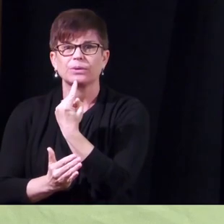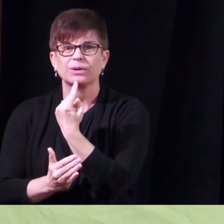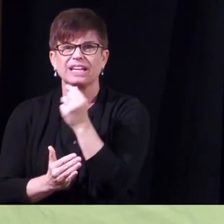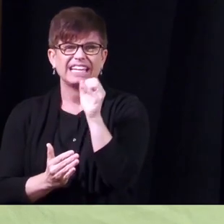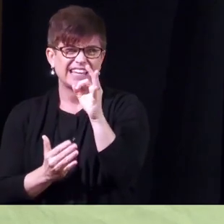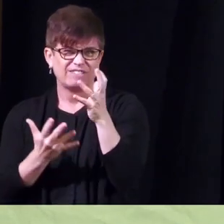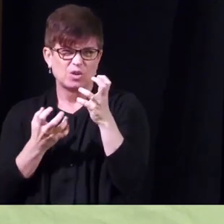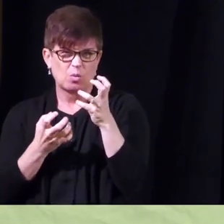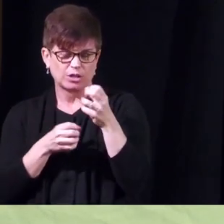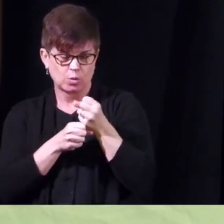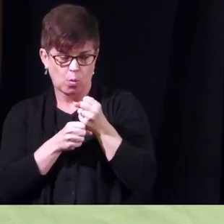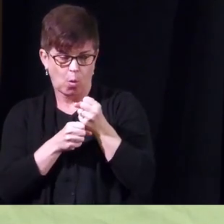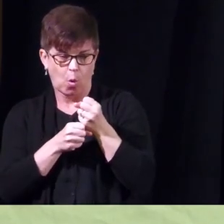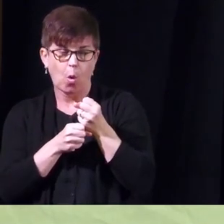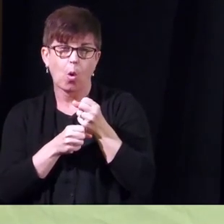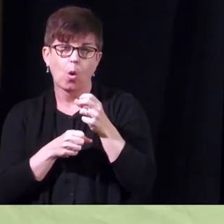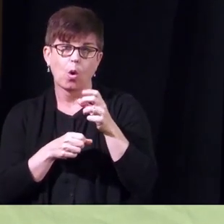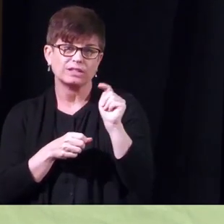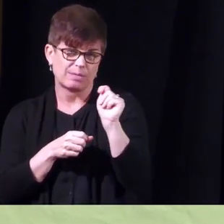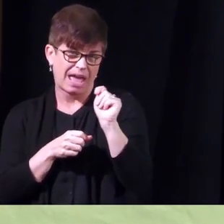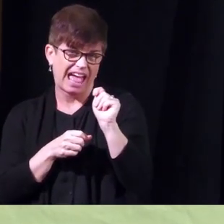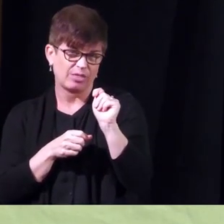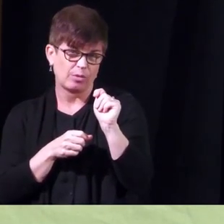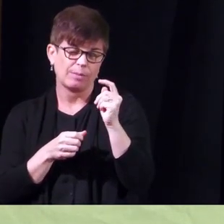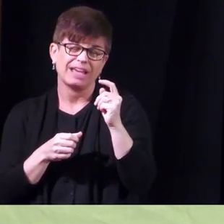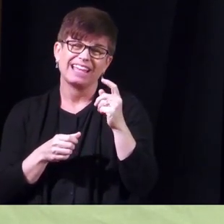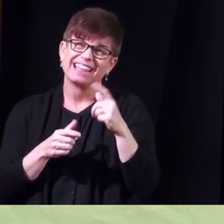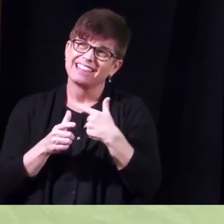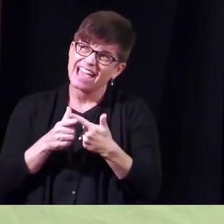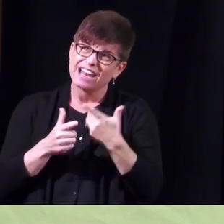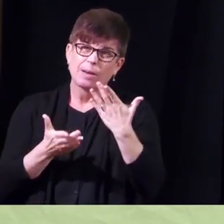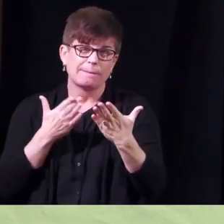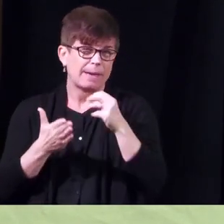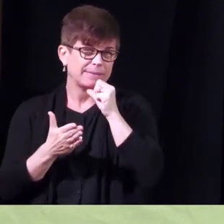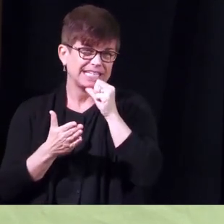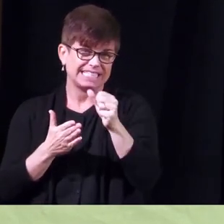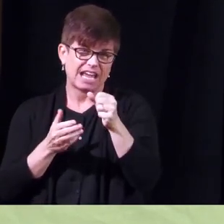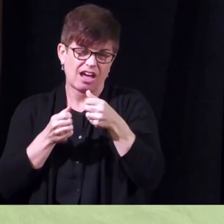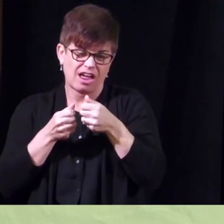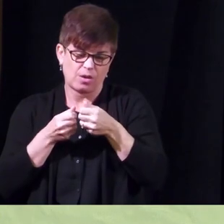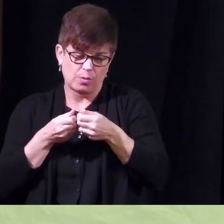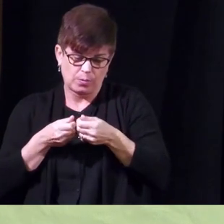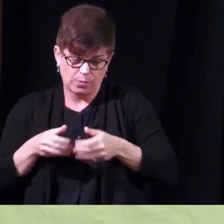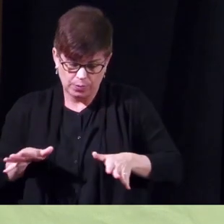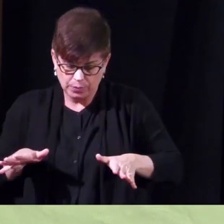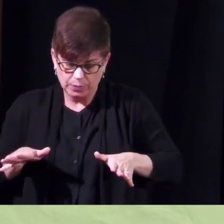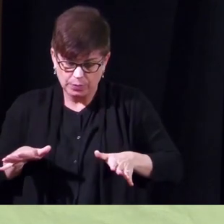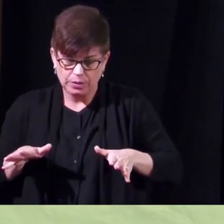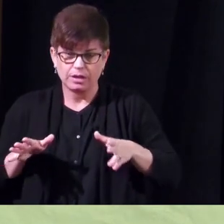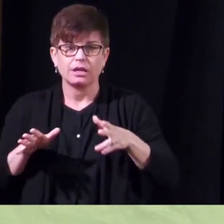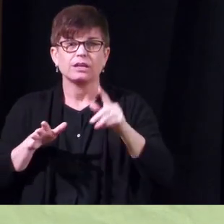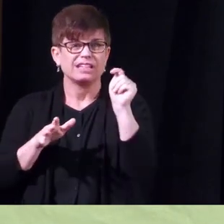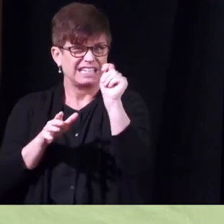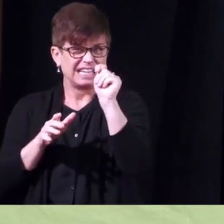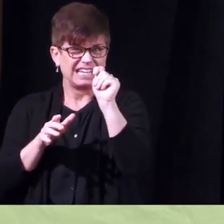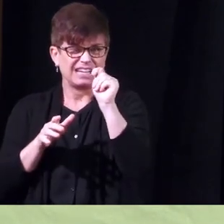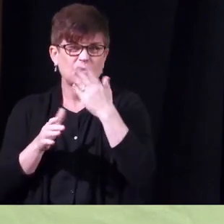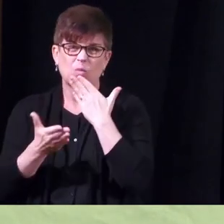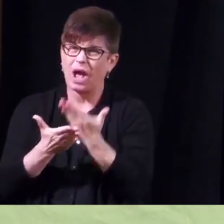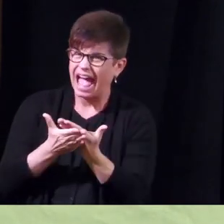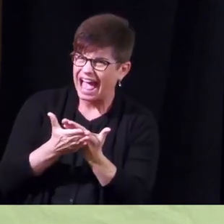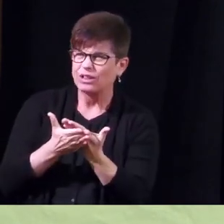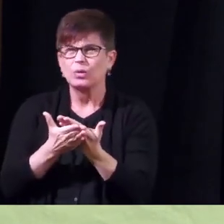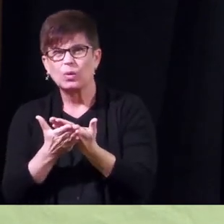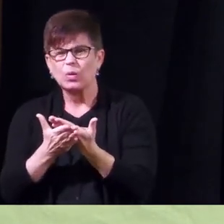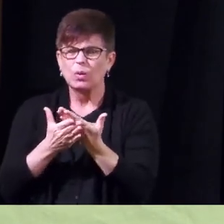well uh they may not be able to empty well the botox doesn't know to turn off when it's time to void so we sometimes have to modify